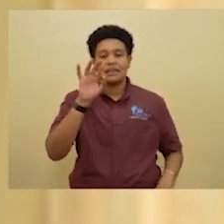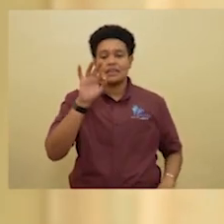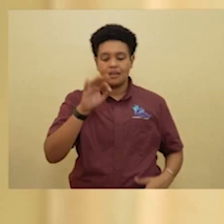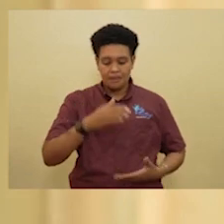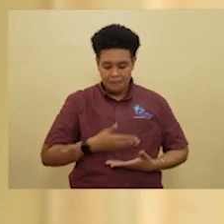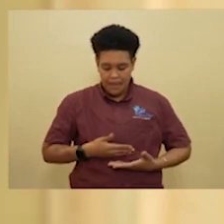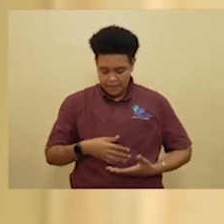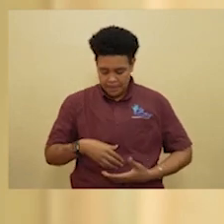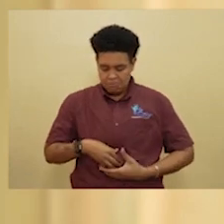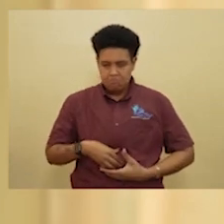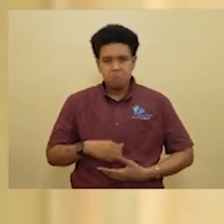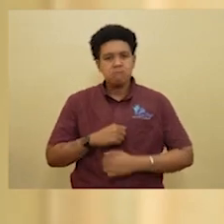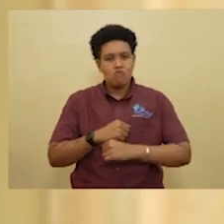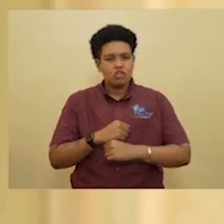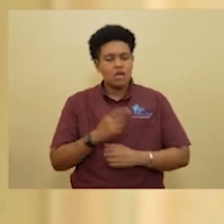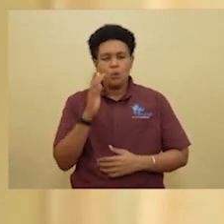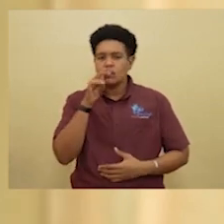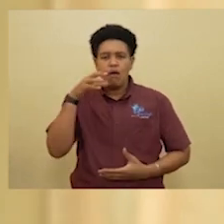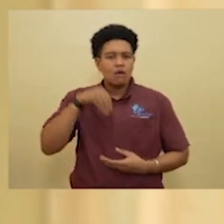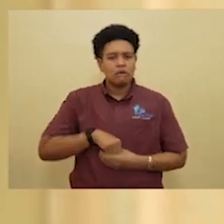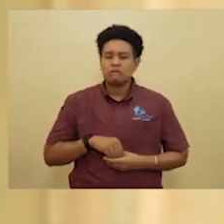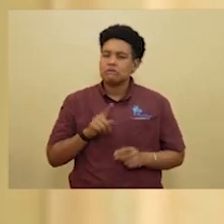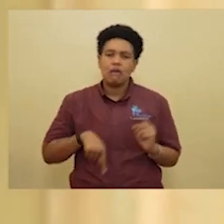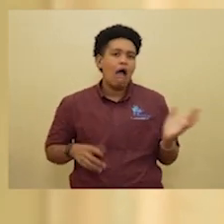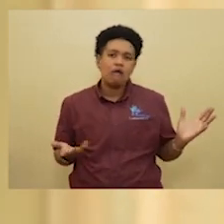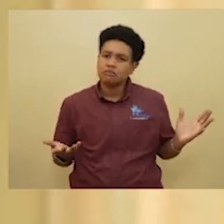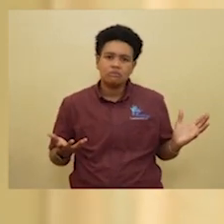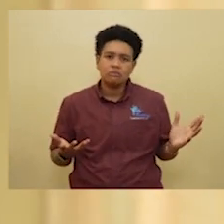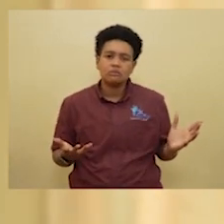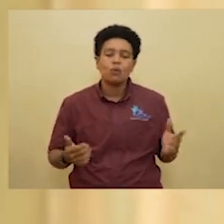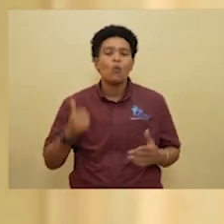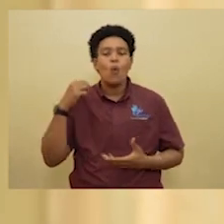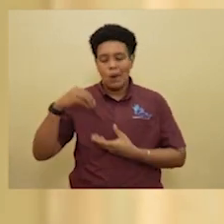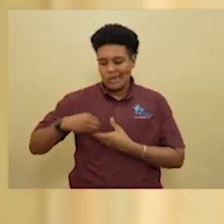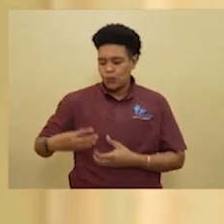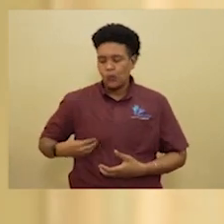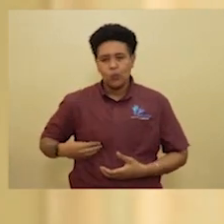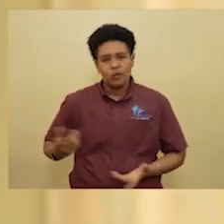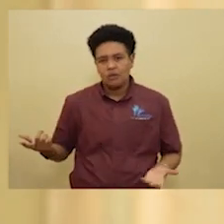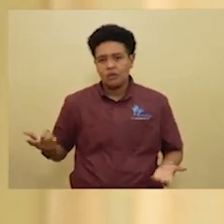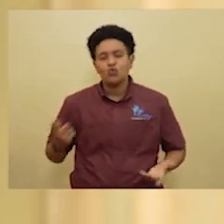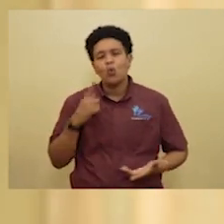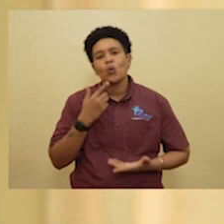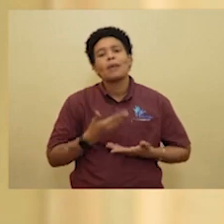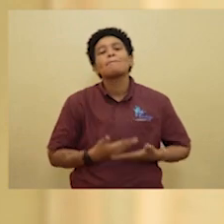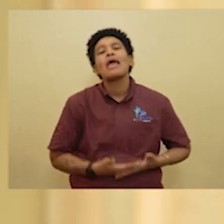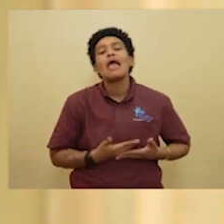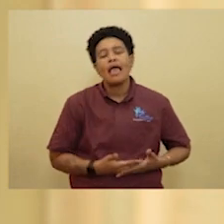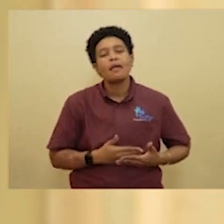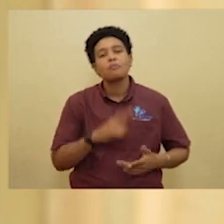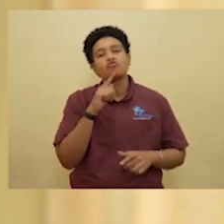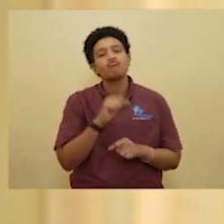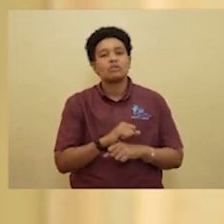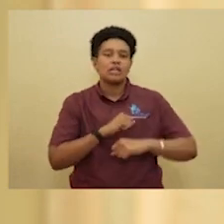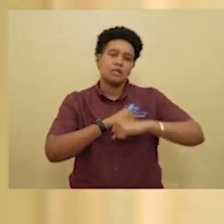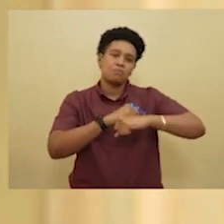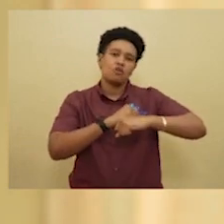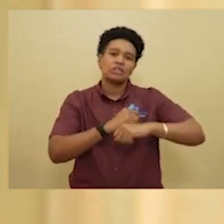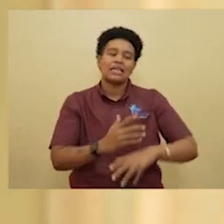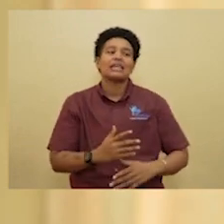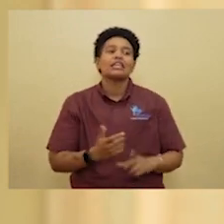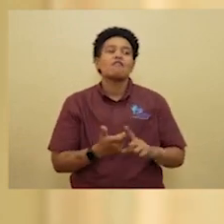This vaccine will also not get into breast milk and, therefore, the baby is protected